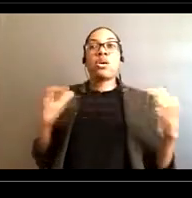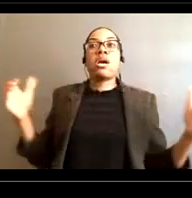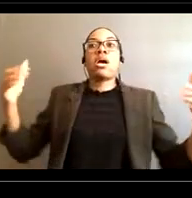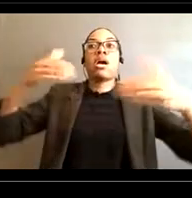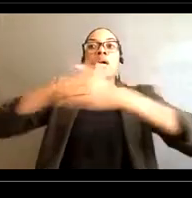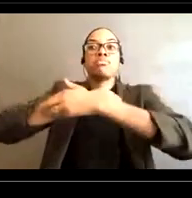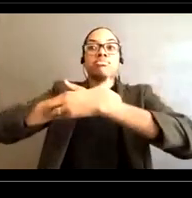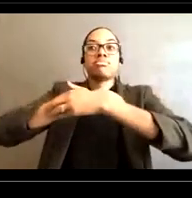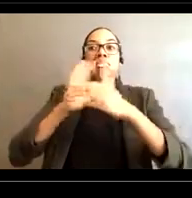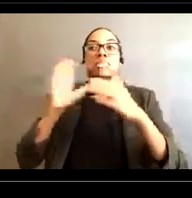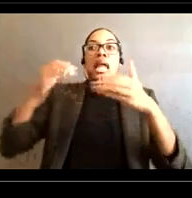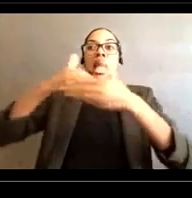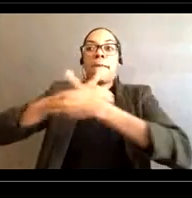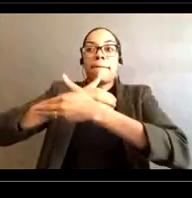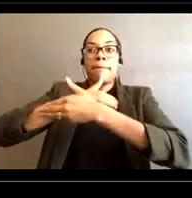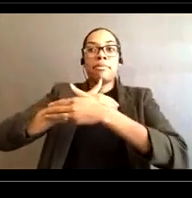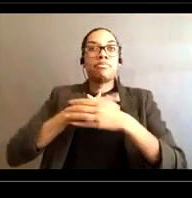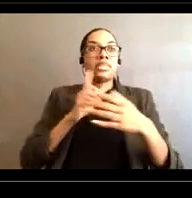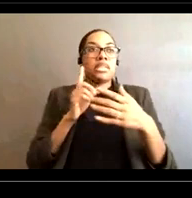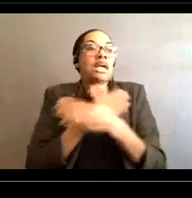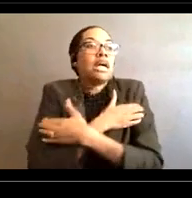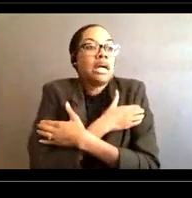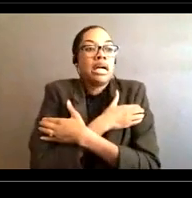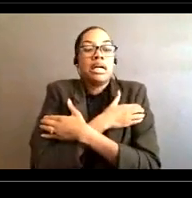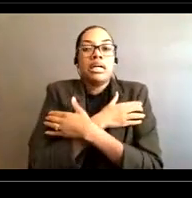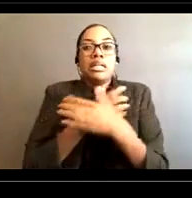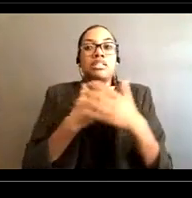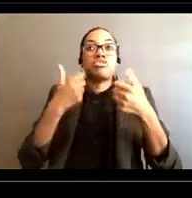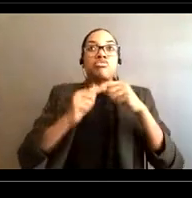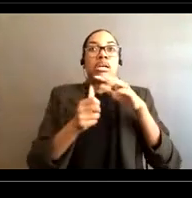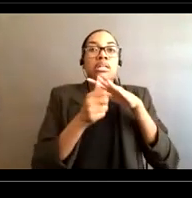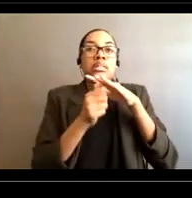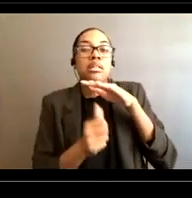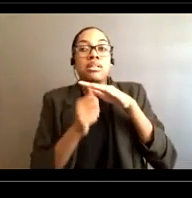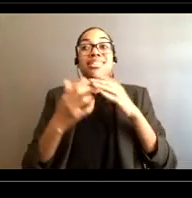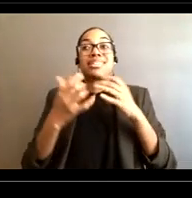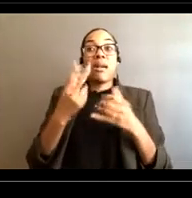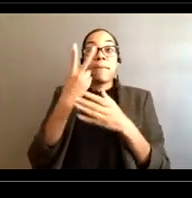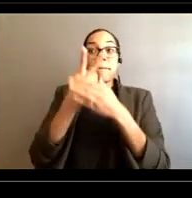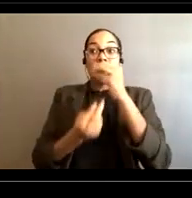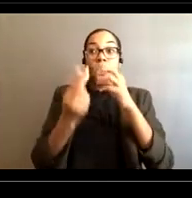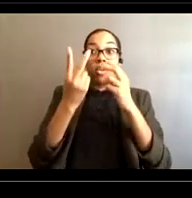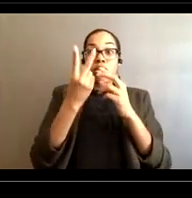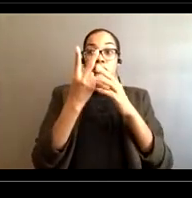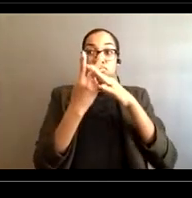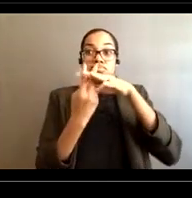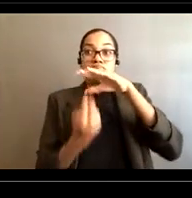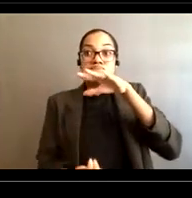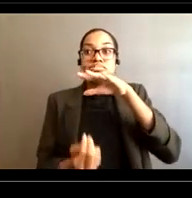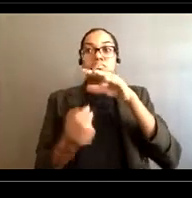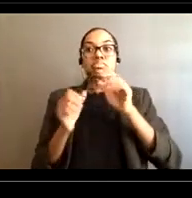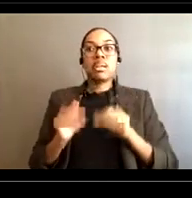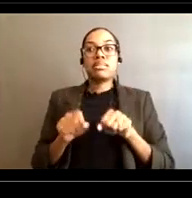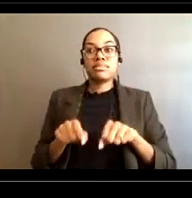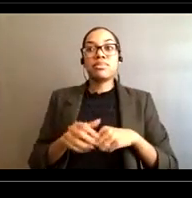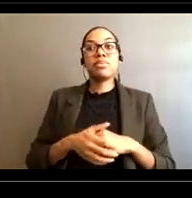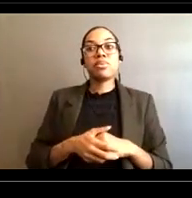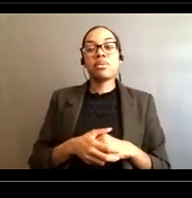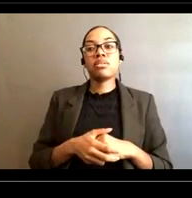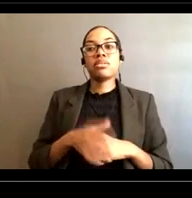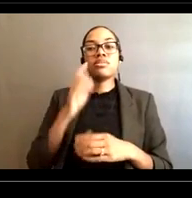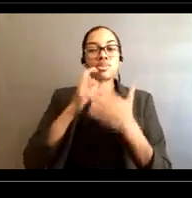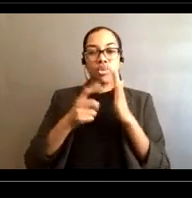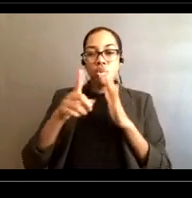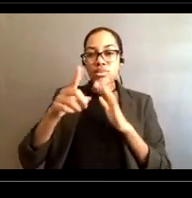climb all over you to try and stay above the water and inadvertently push you under the water If you notice the lifeguard